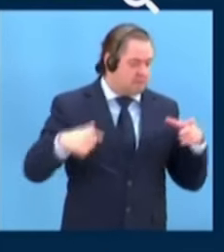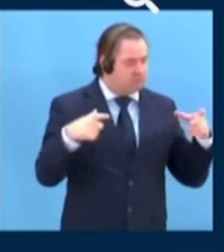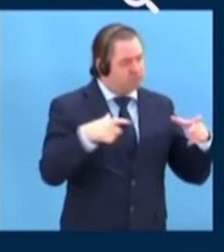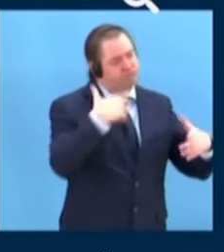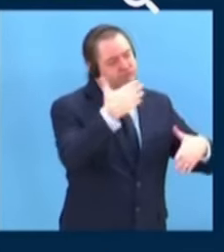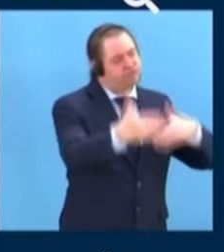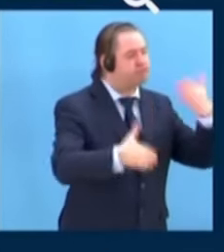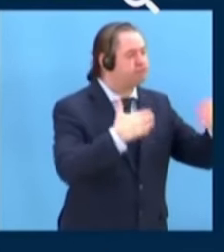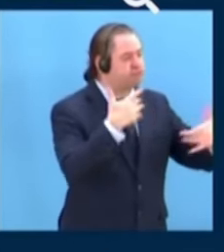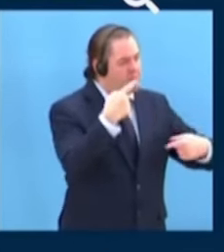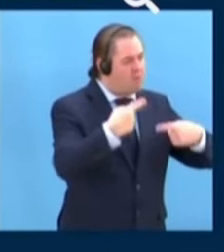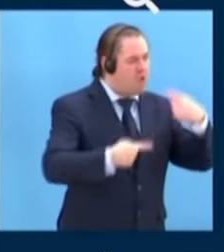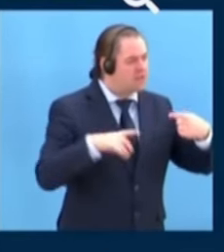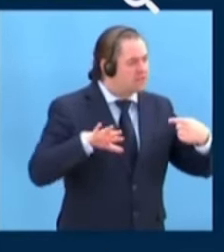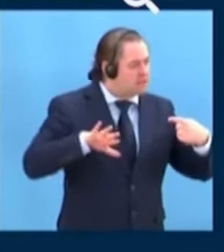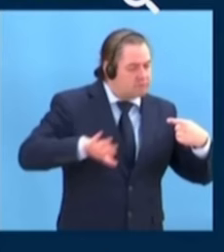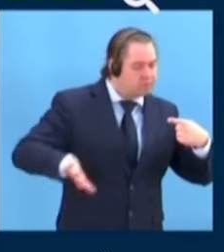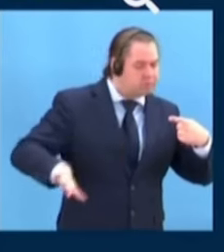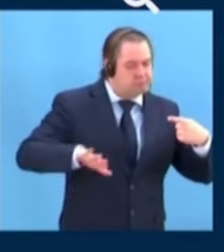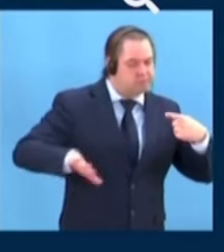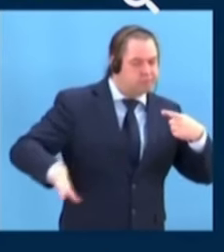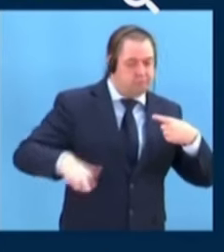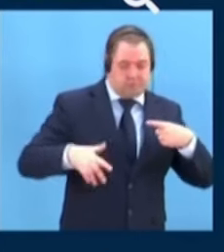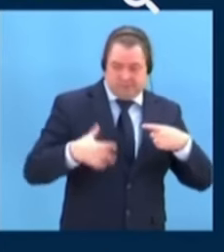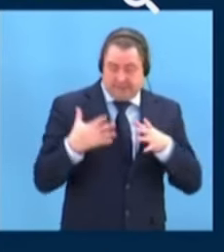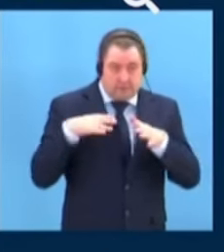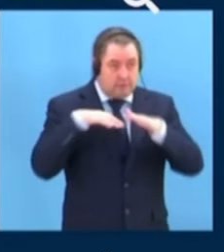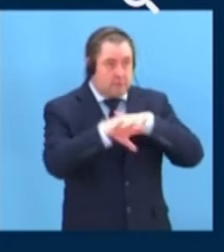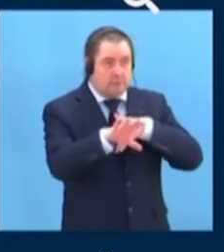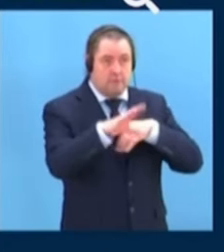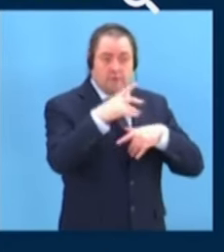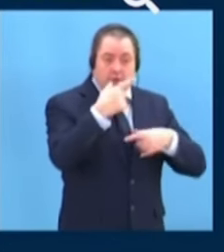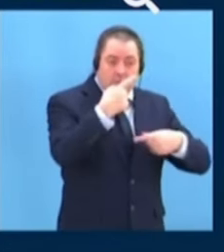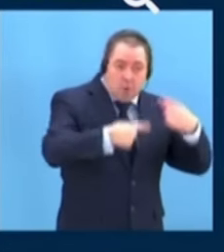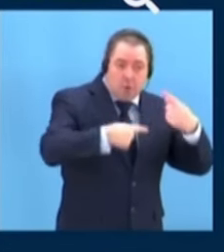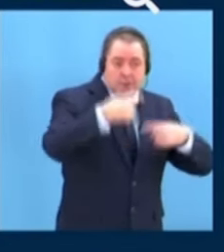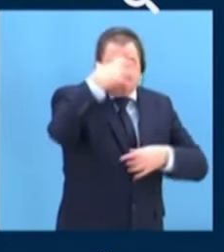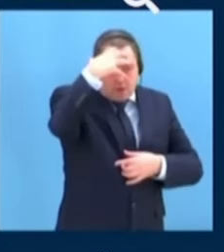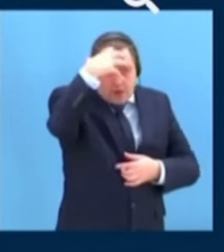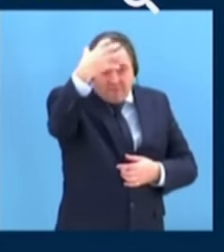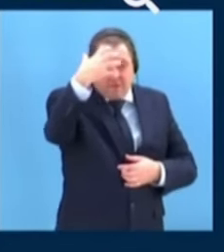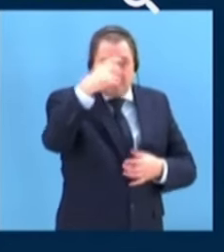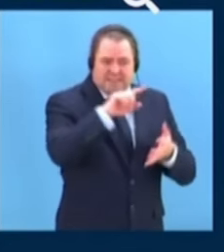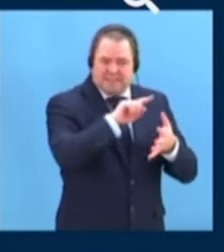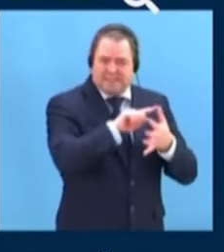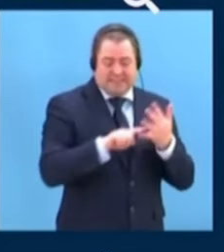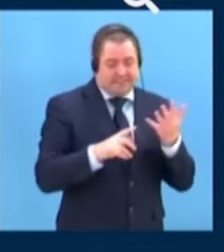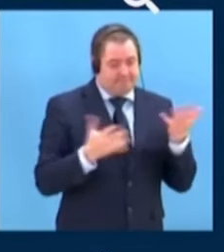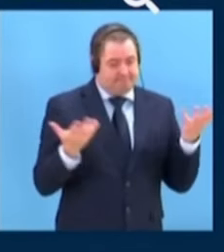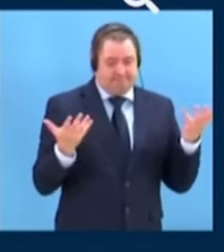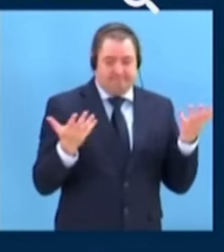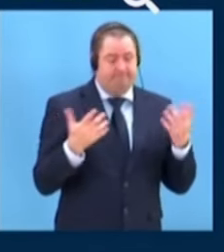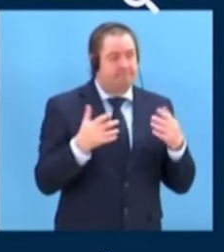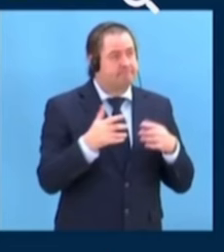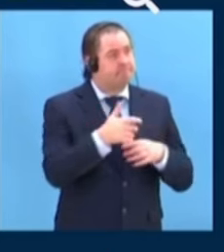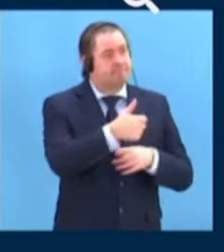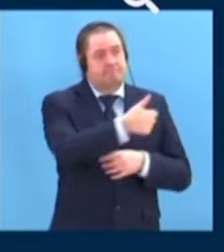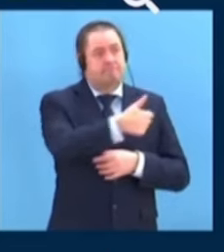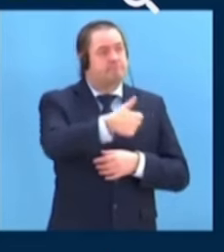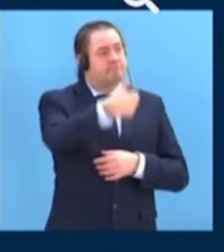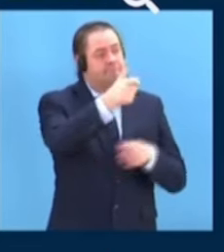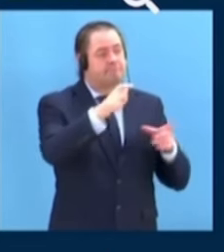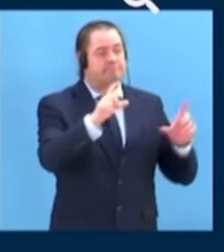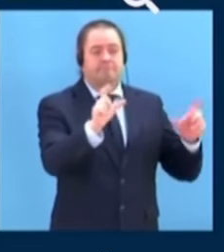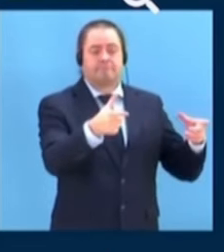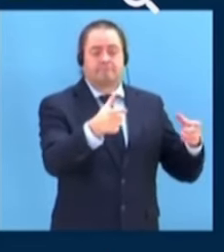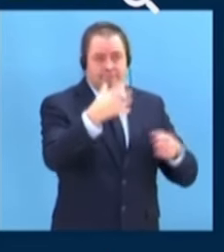political manipulation systematically exclude them from the government positions. Even those in power often lack the ability